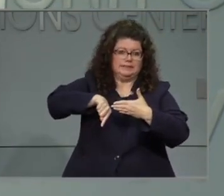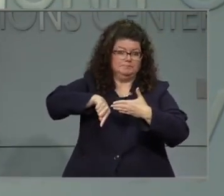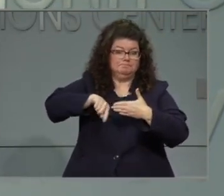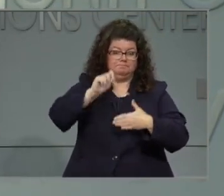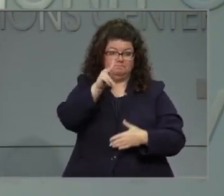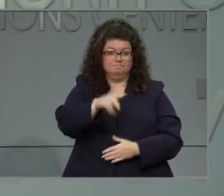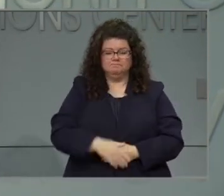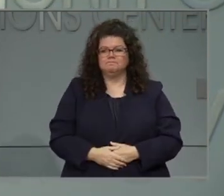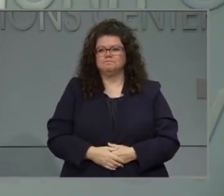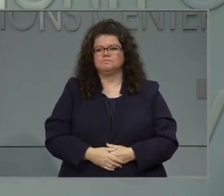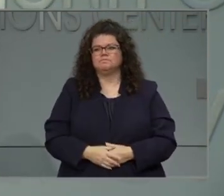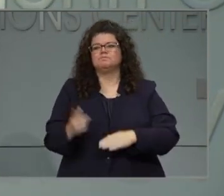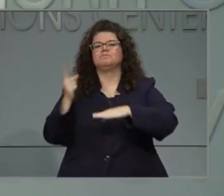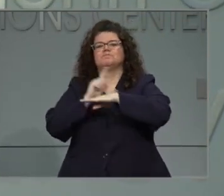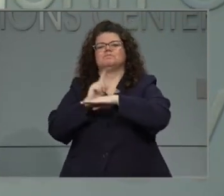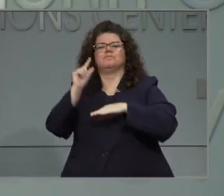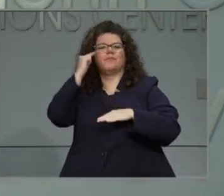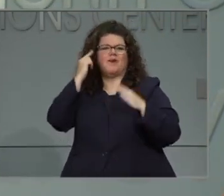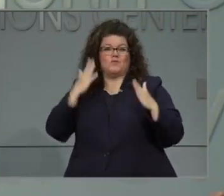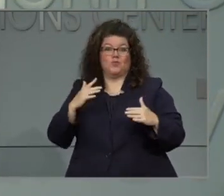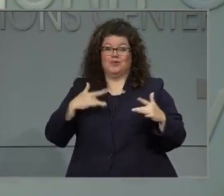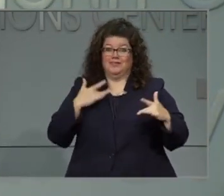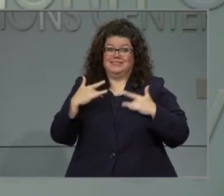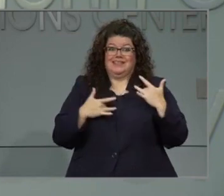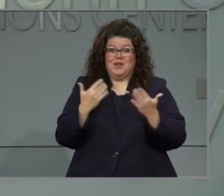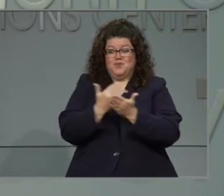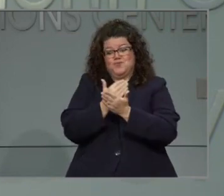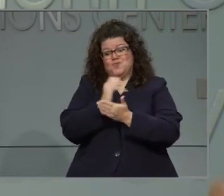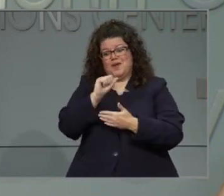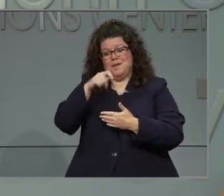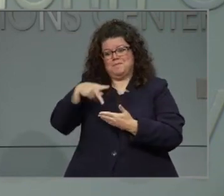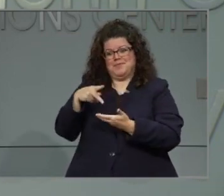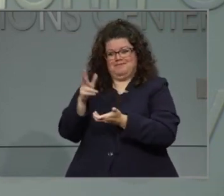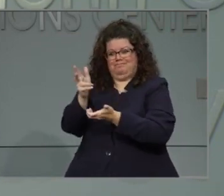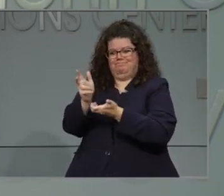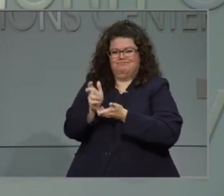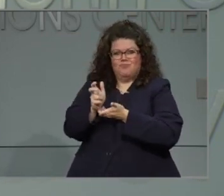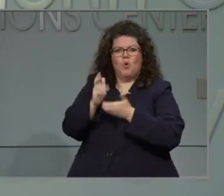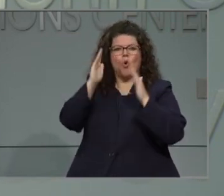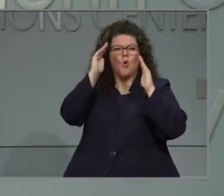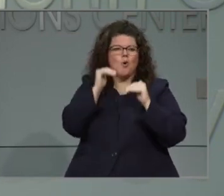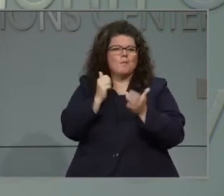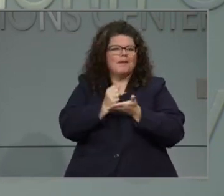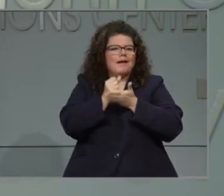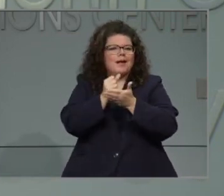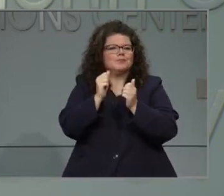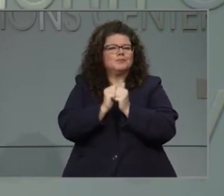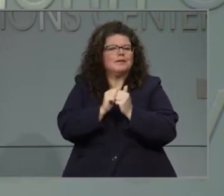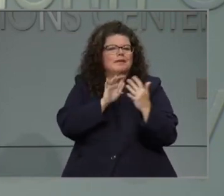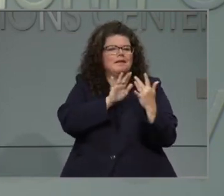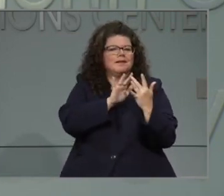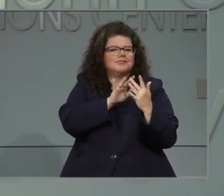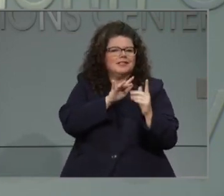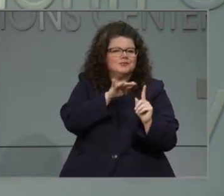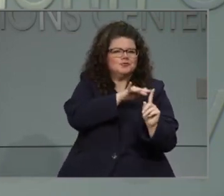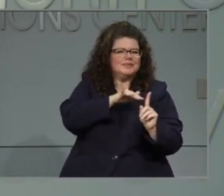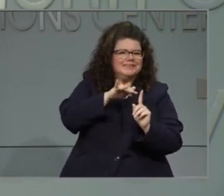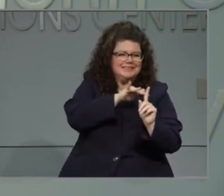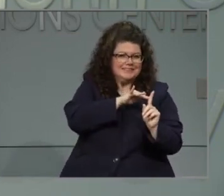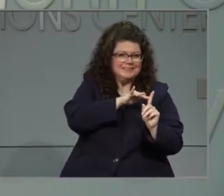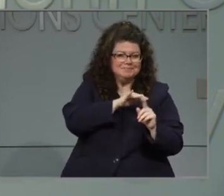Thank you, and we're excited about that and hope that it helps with our contact tracing. Next question, please.